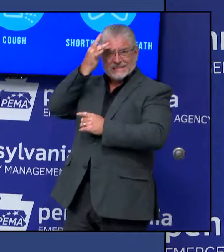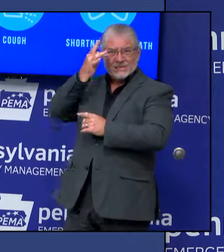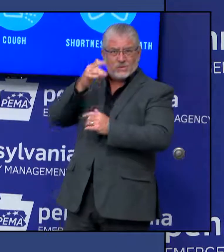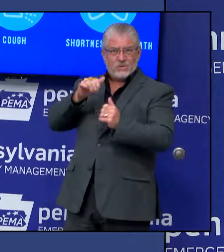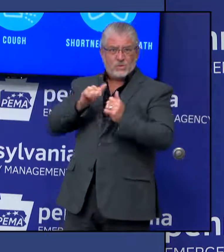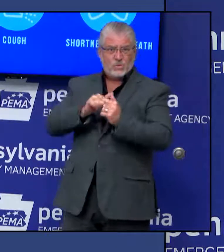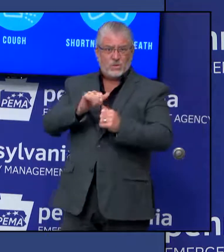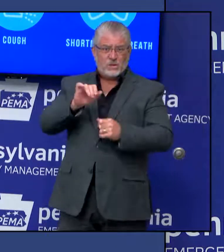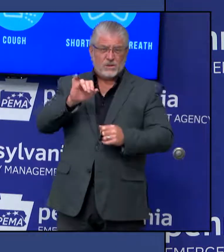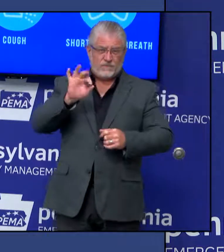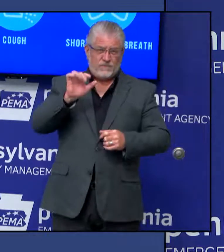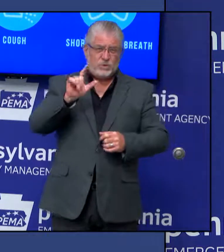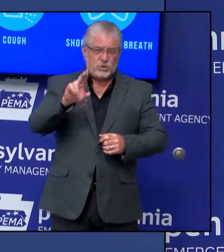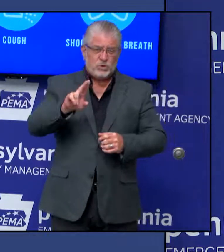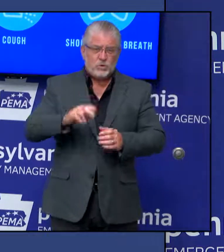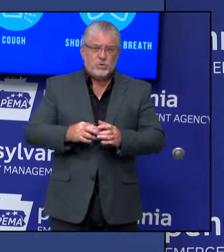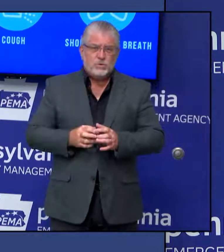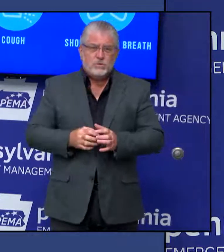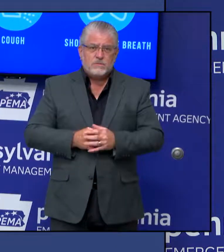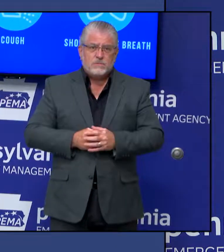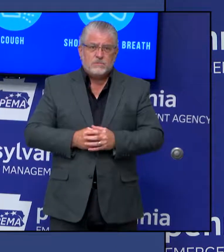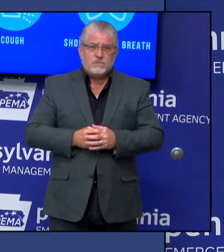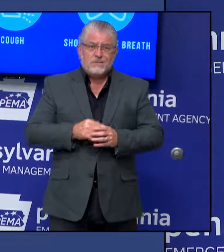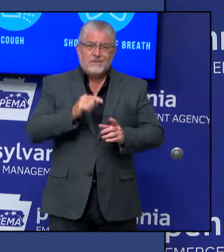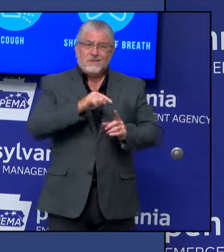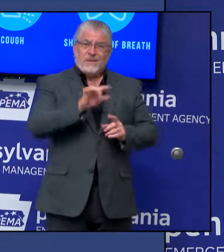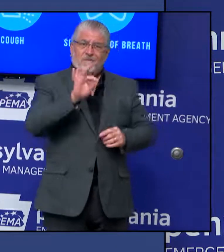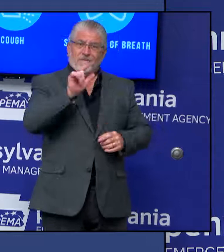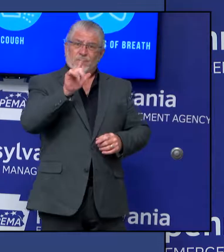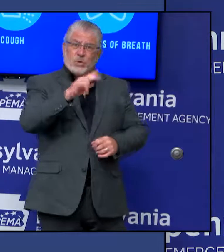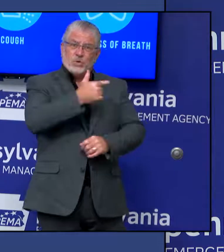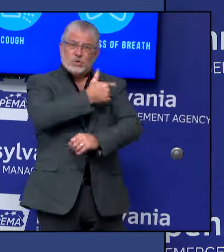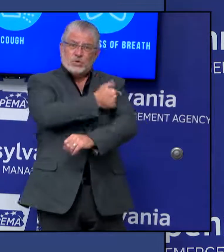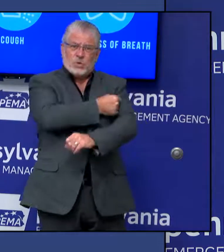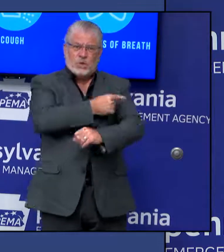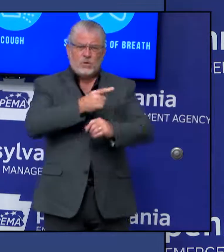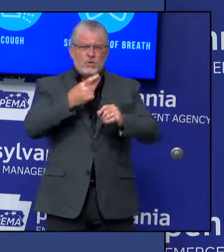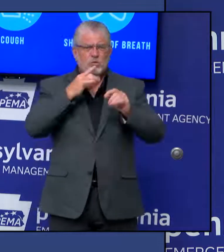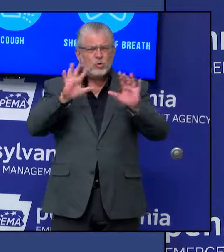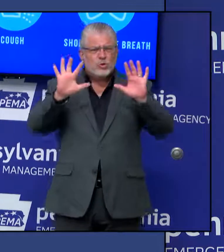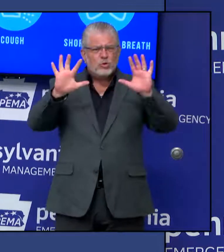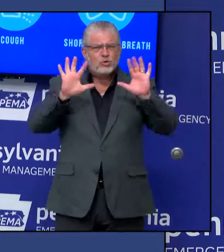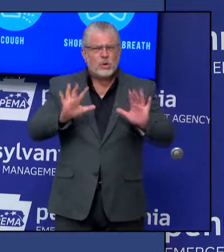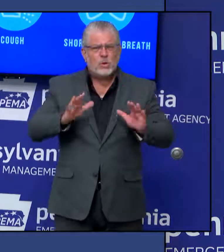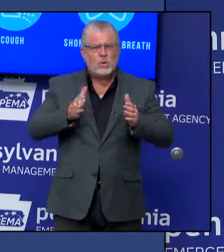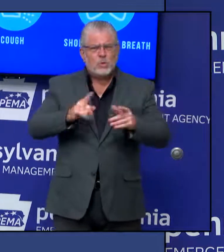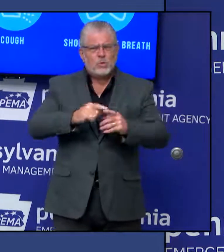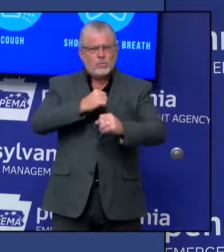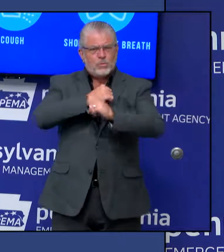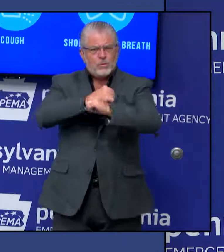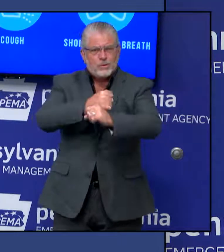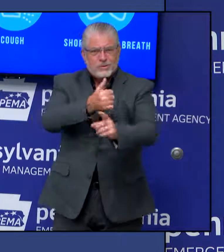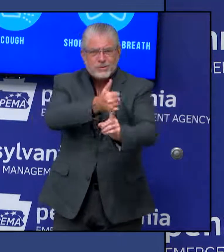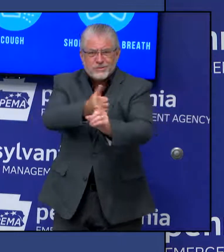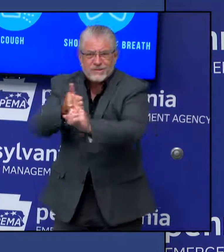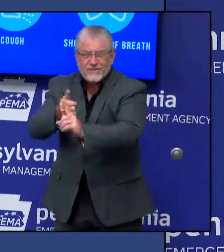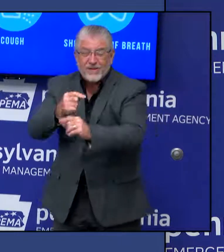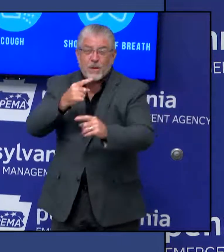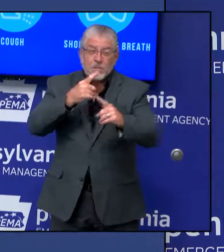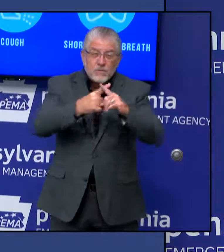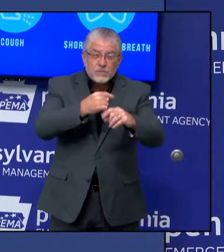just a great way to not only protect yourself, but also protect those you love who have medical conditions